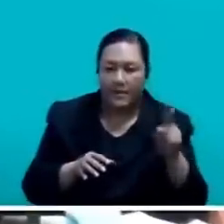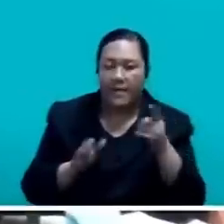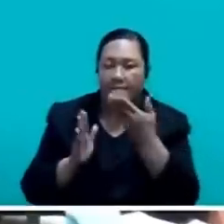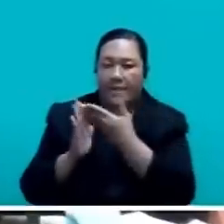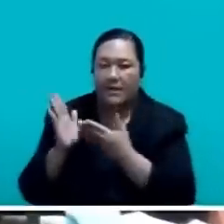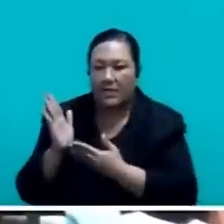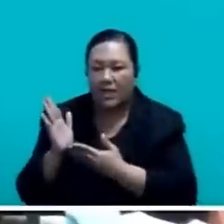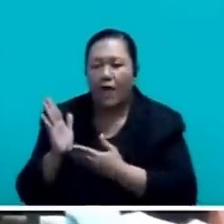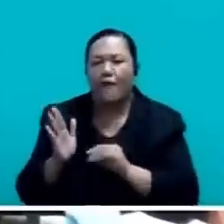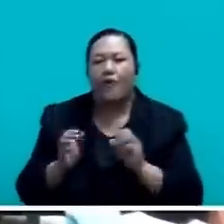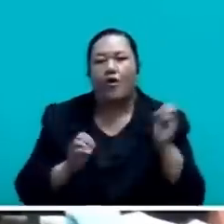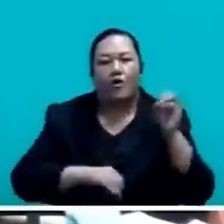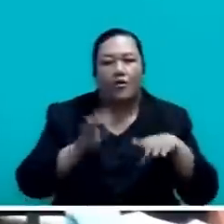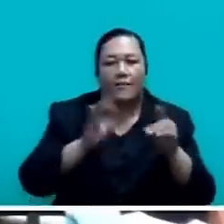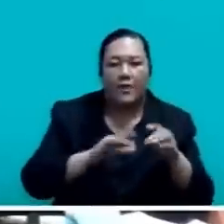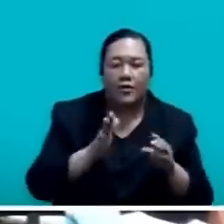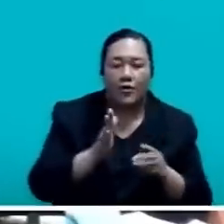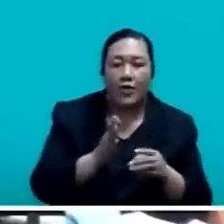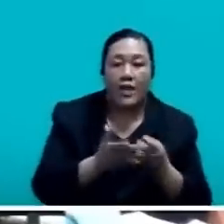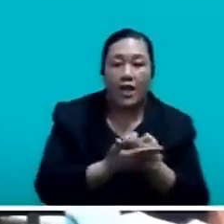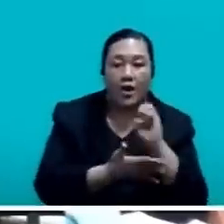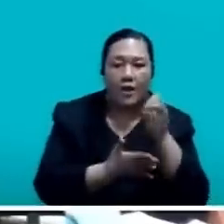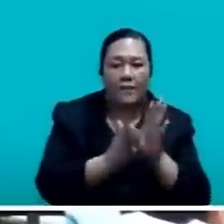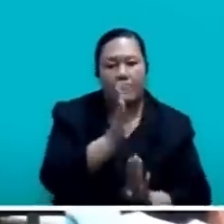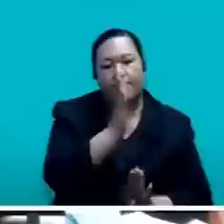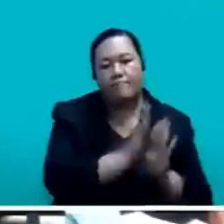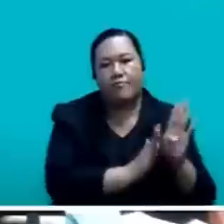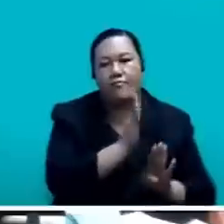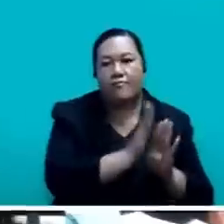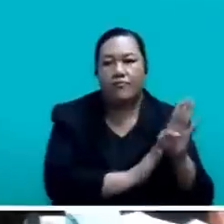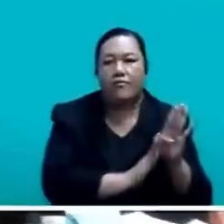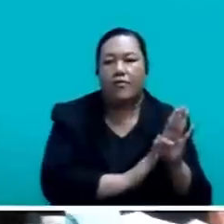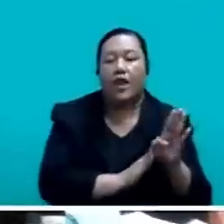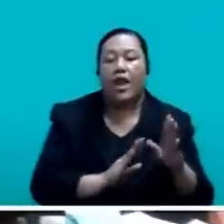to rebuilding our future together.